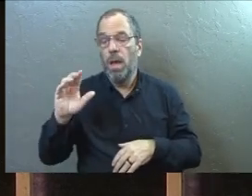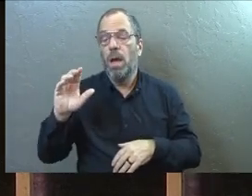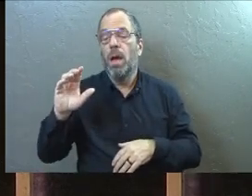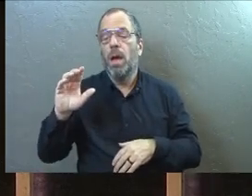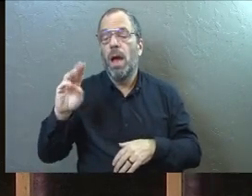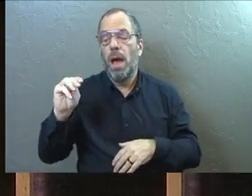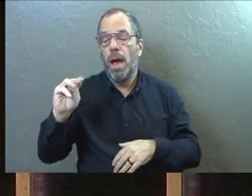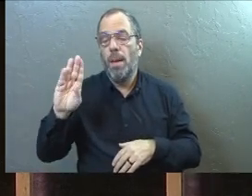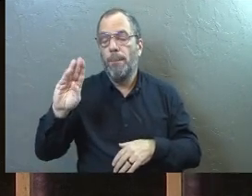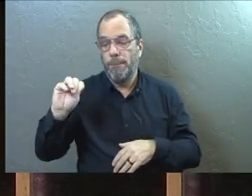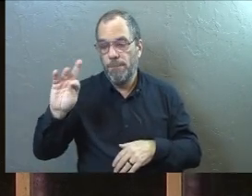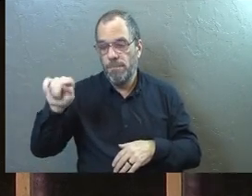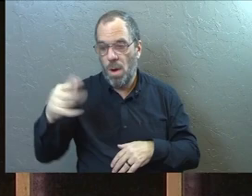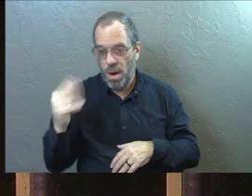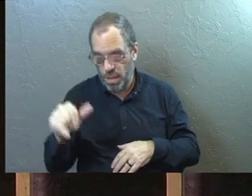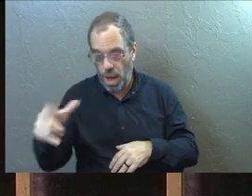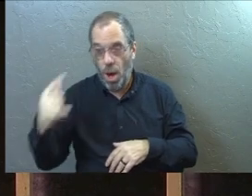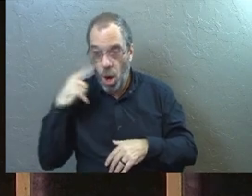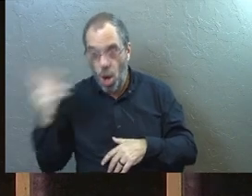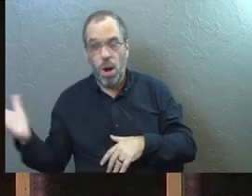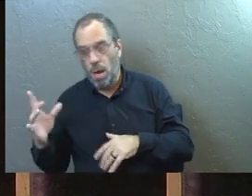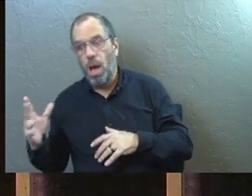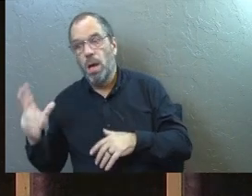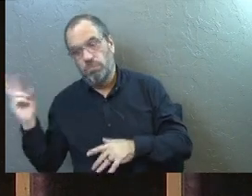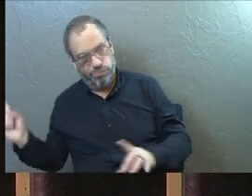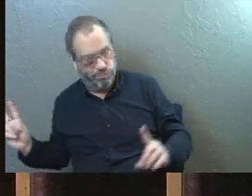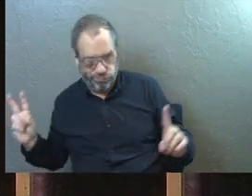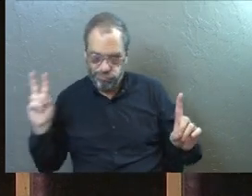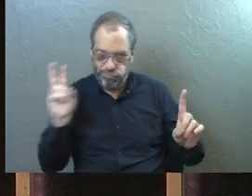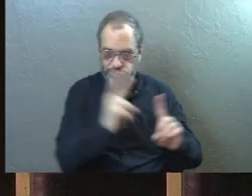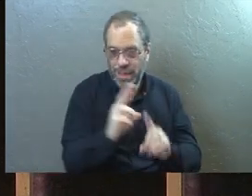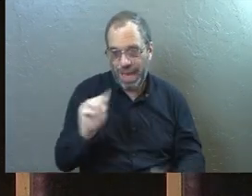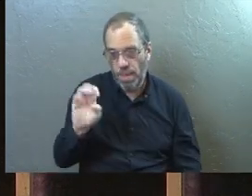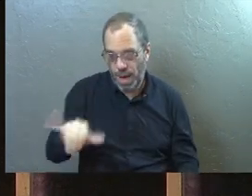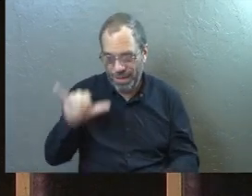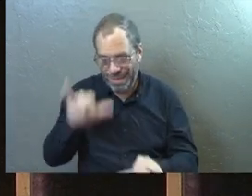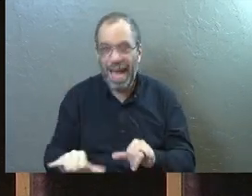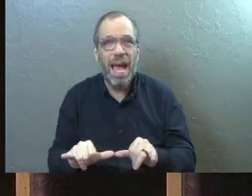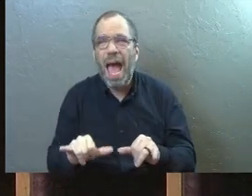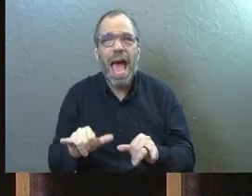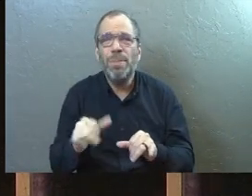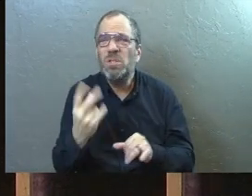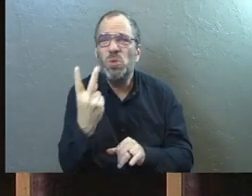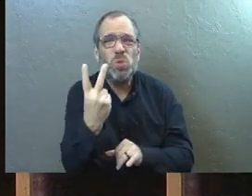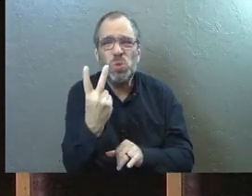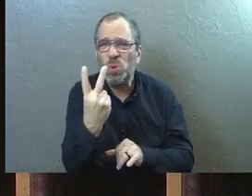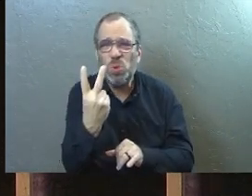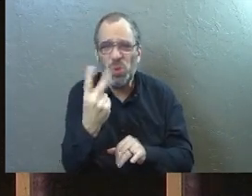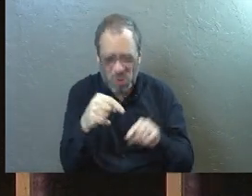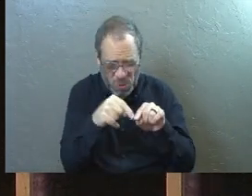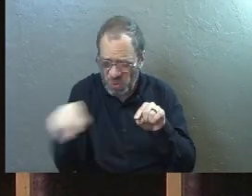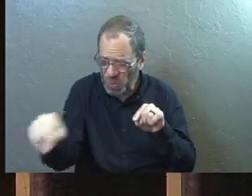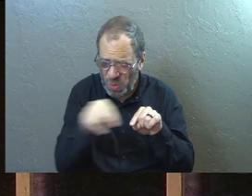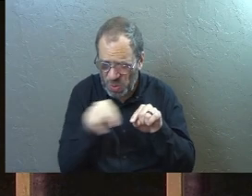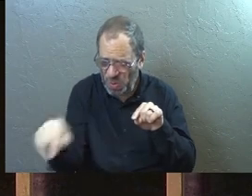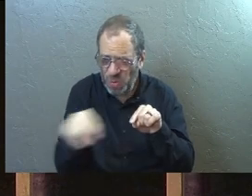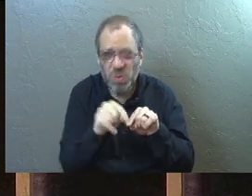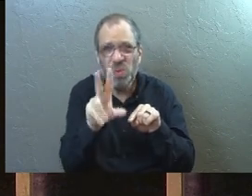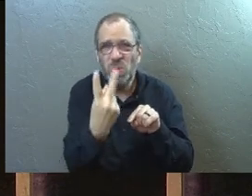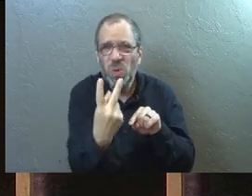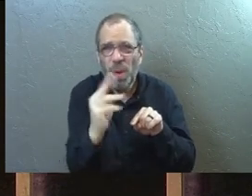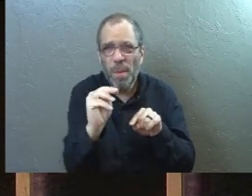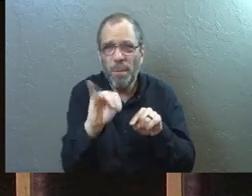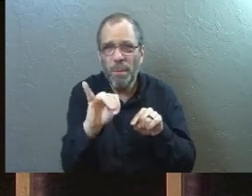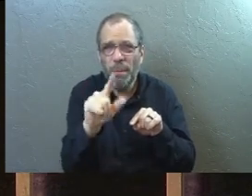Jesus was coming, she went to meet Jesus and Mary stayed in the house. It's only two miles away from Jerusalem. And what the passage is trying to